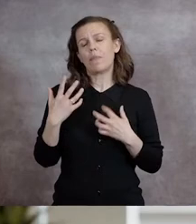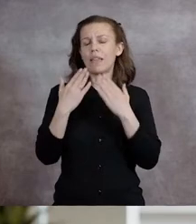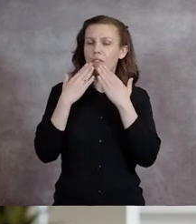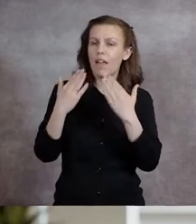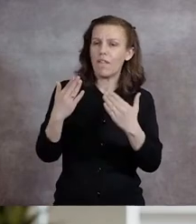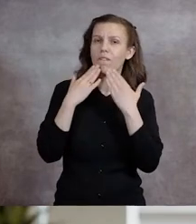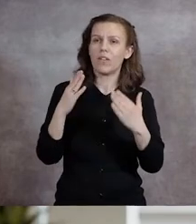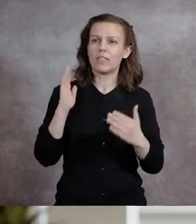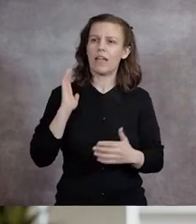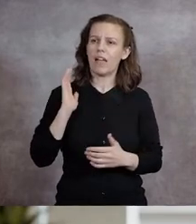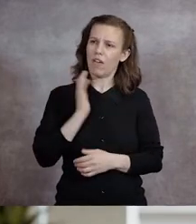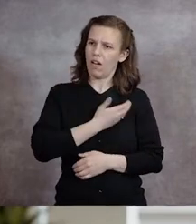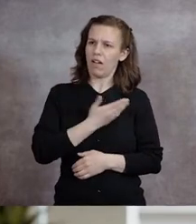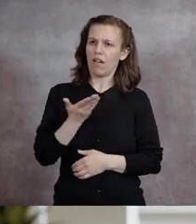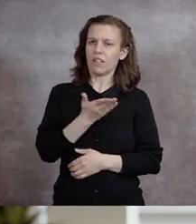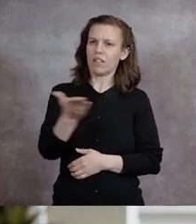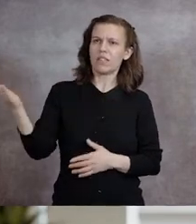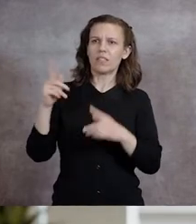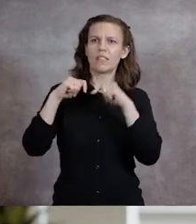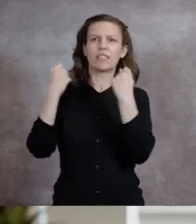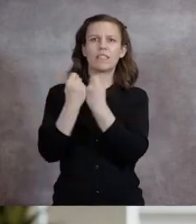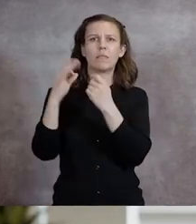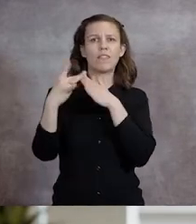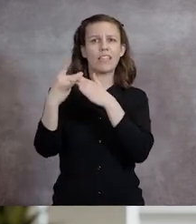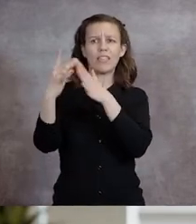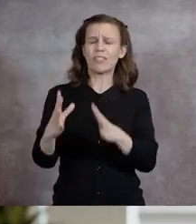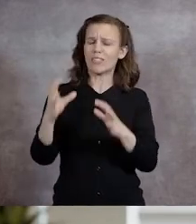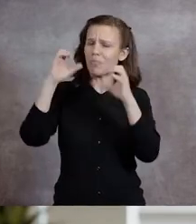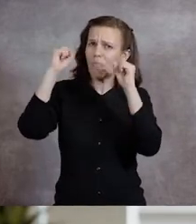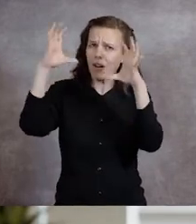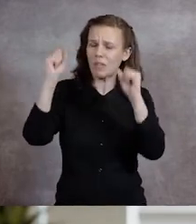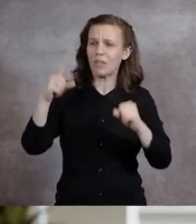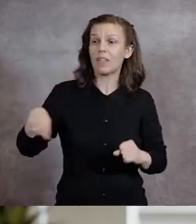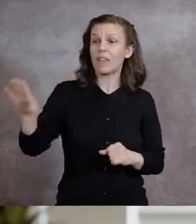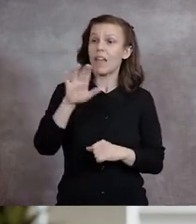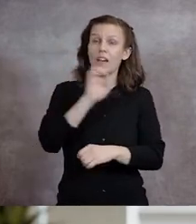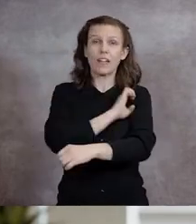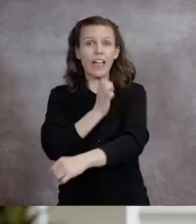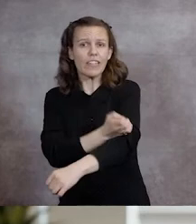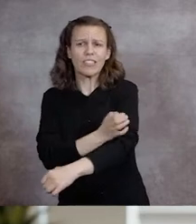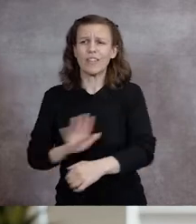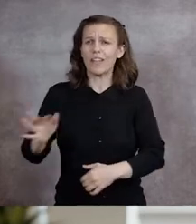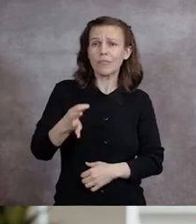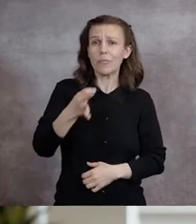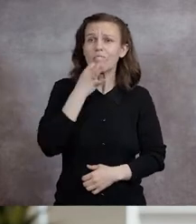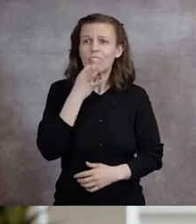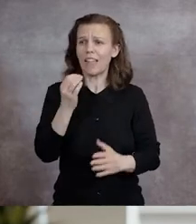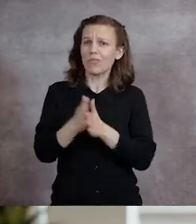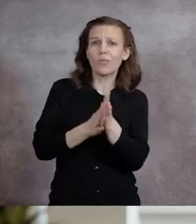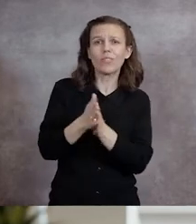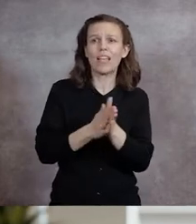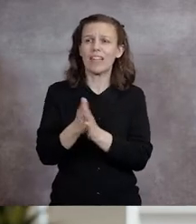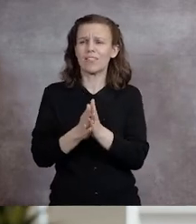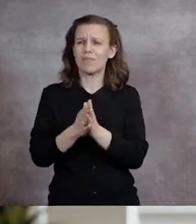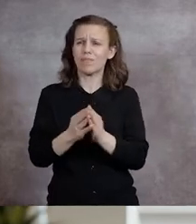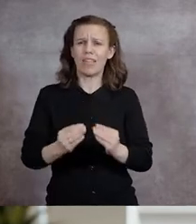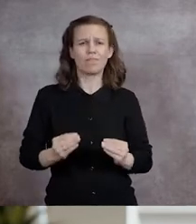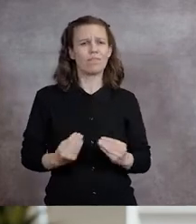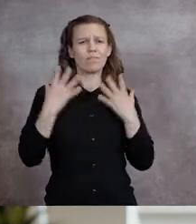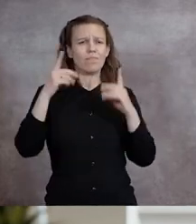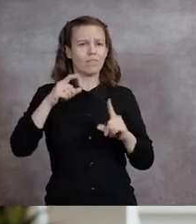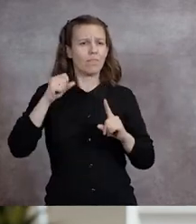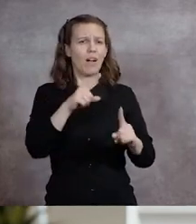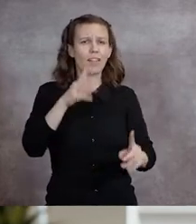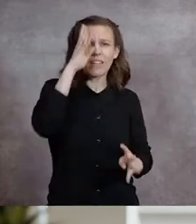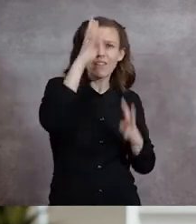and I'm incredibly grateful, to have such a remarkable team of leaders whose energy, expertise, and enthusiasm spark